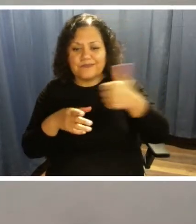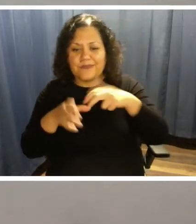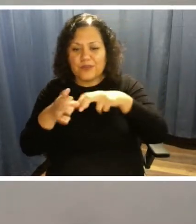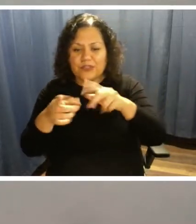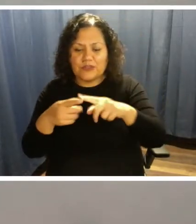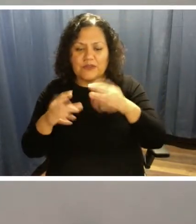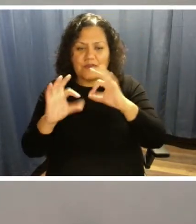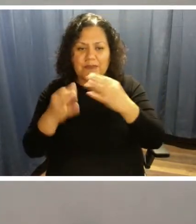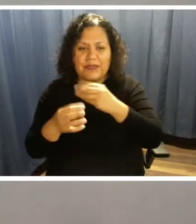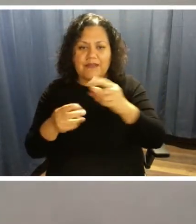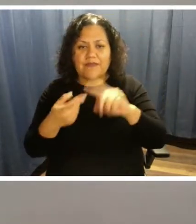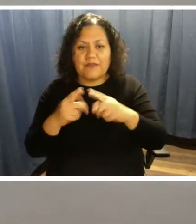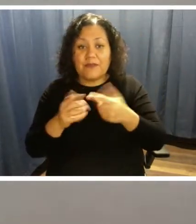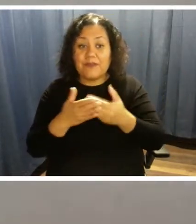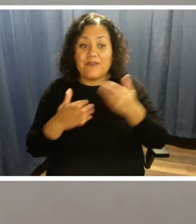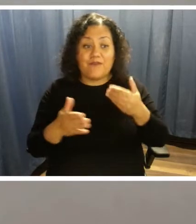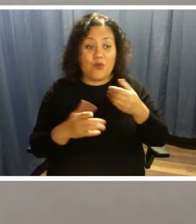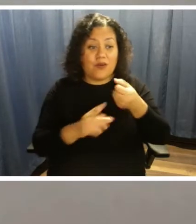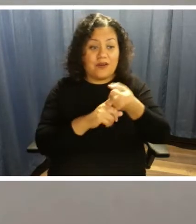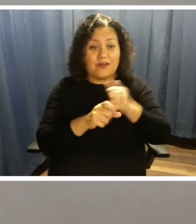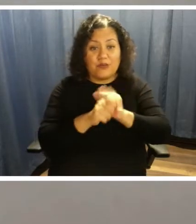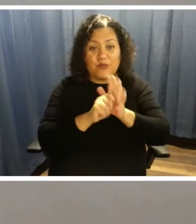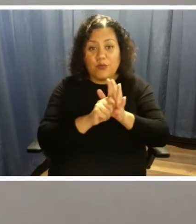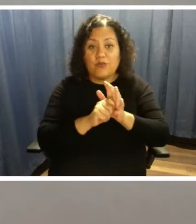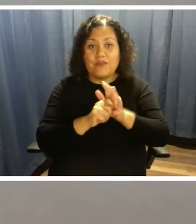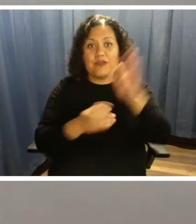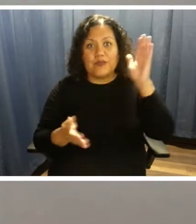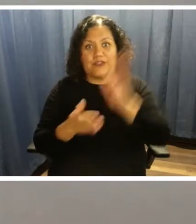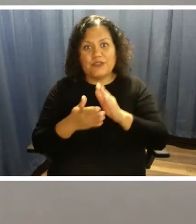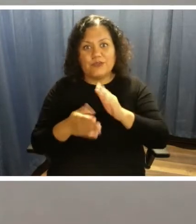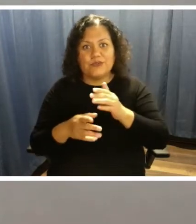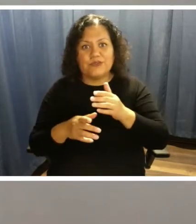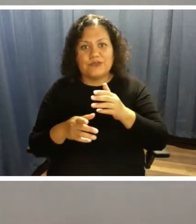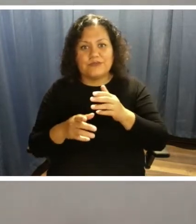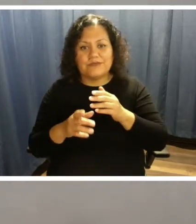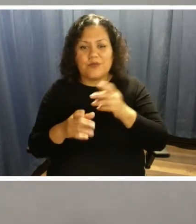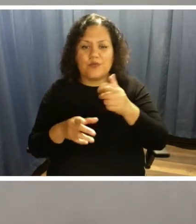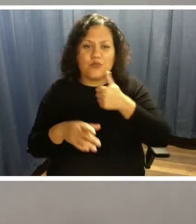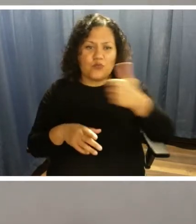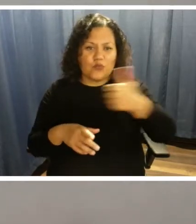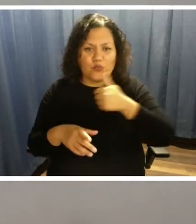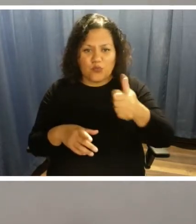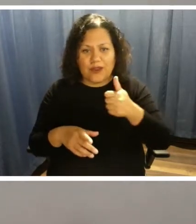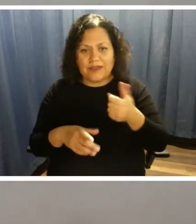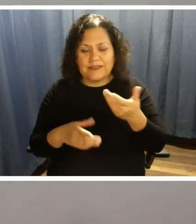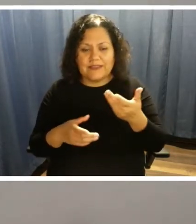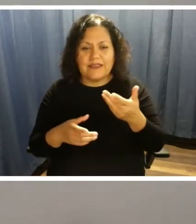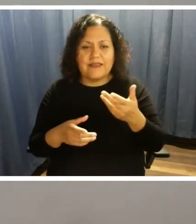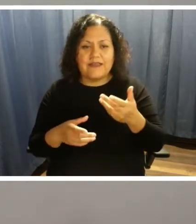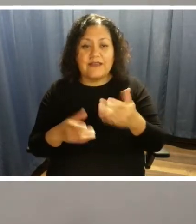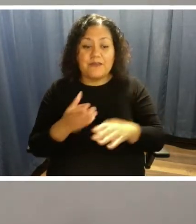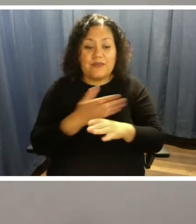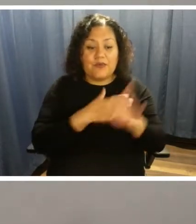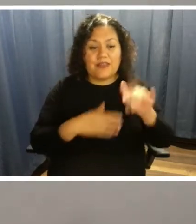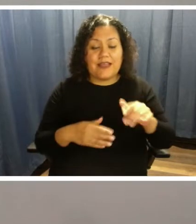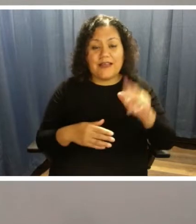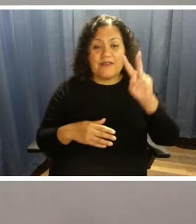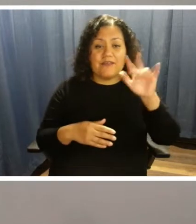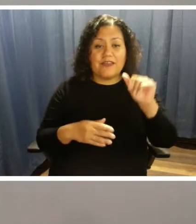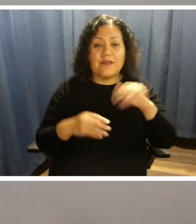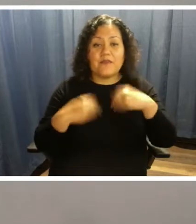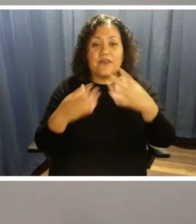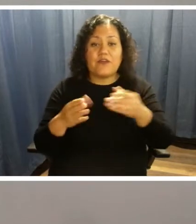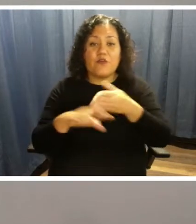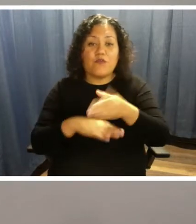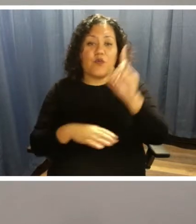reduced transit ridership throughout the country, including at VIA, VIA Trans provided over 1 million trips each year.